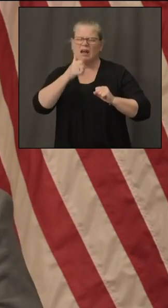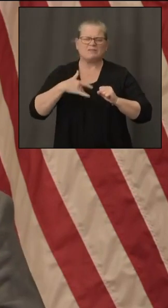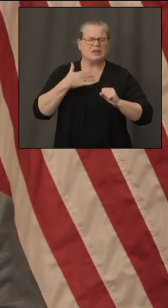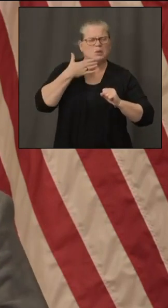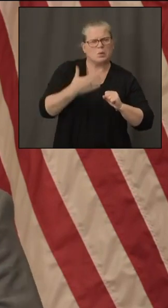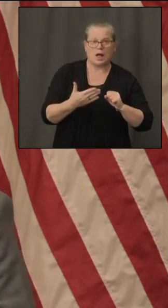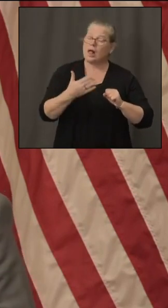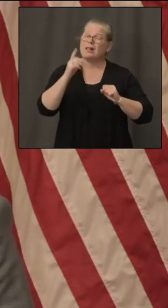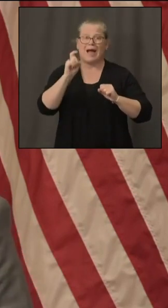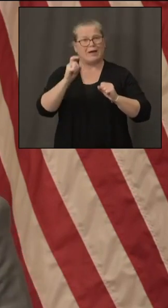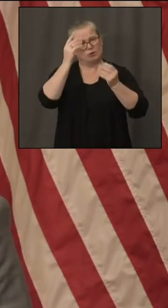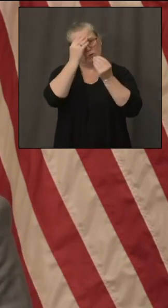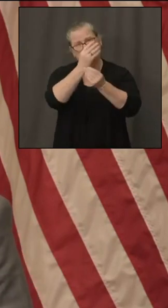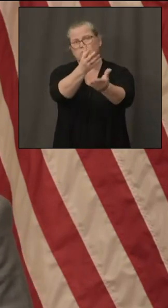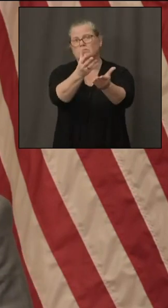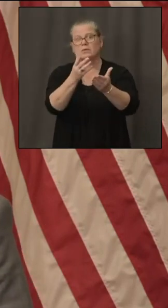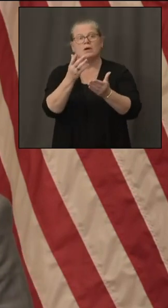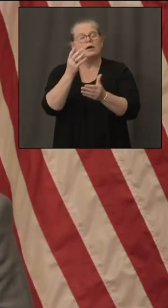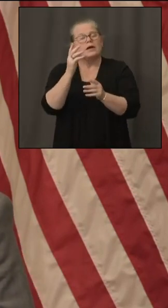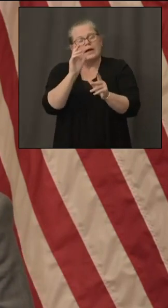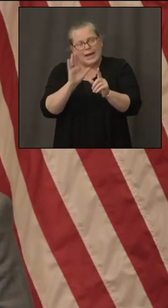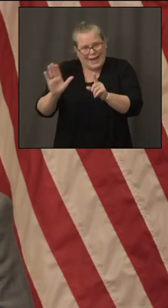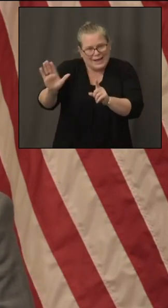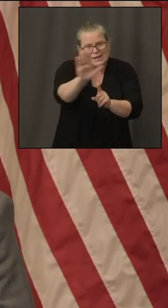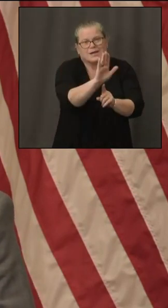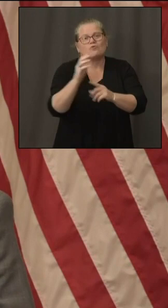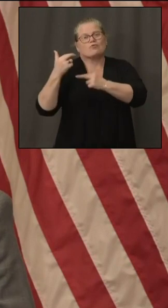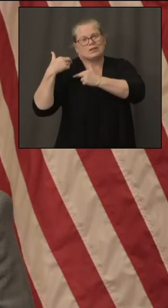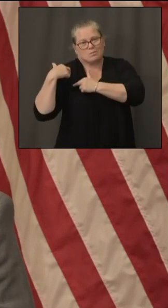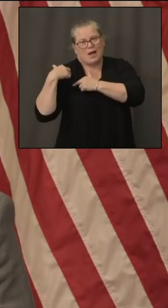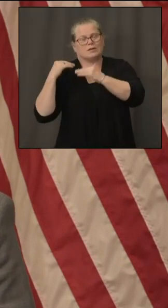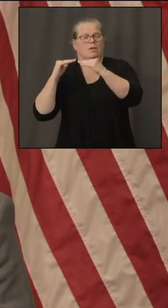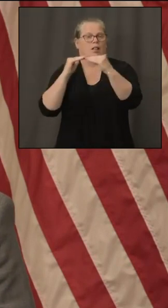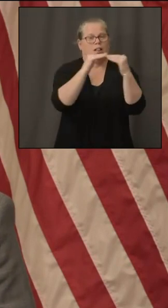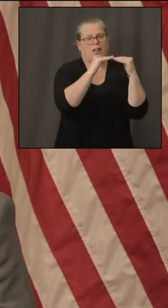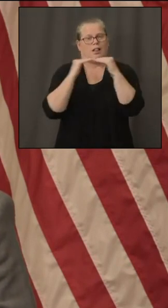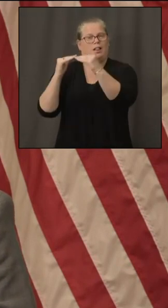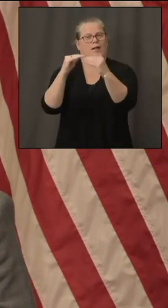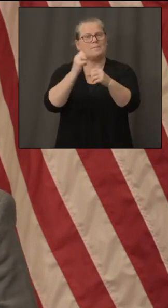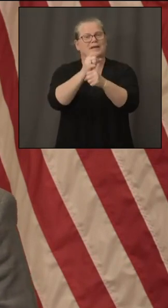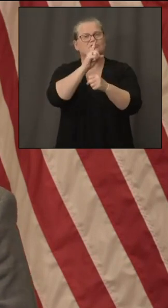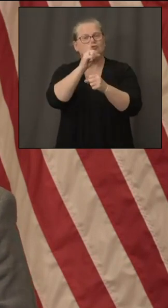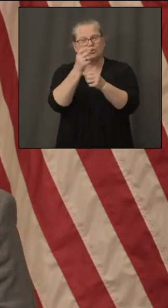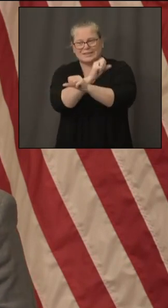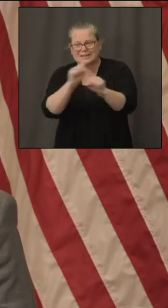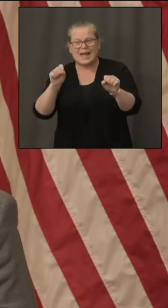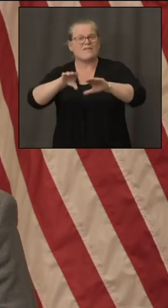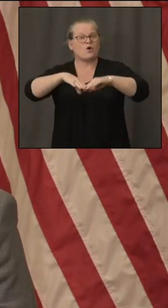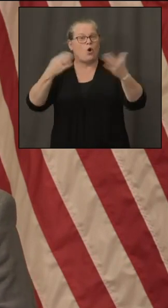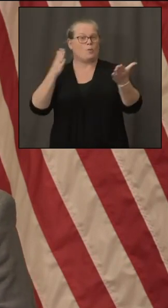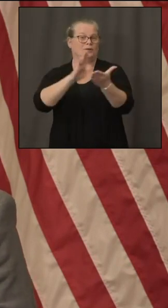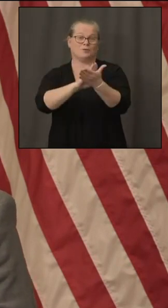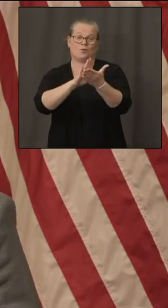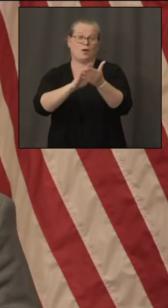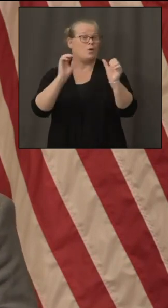everyone's job to make sure that we can open safely and have a successful school year so the message to to everyone is just start